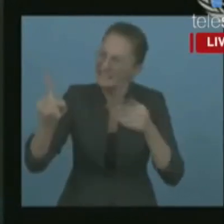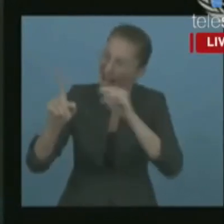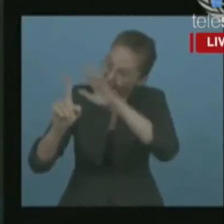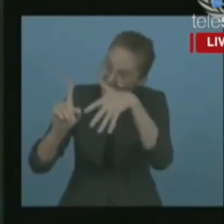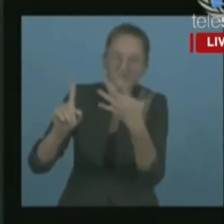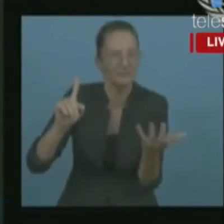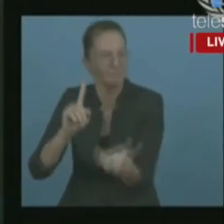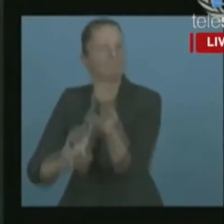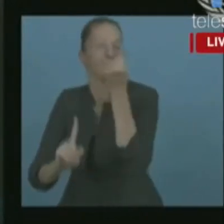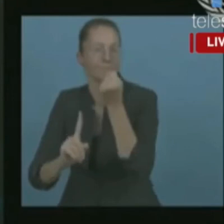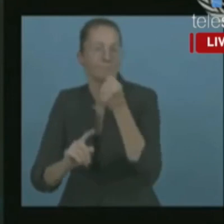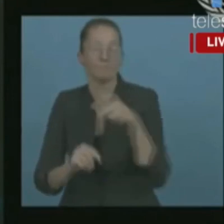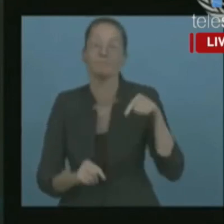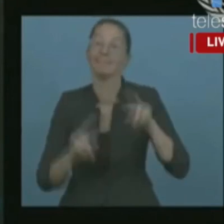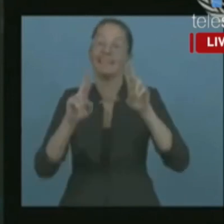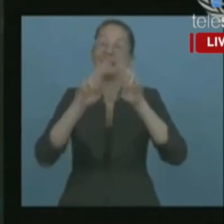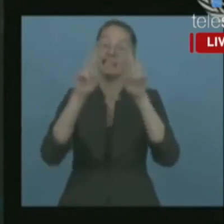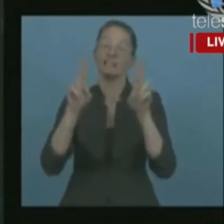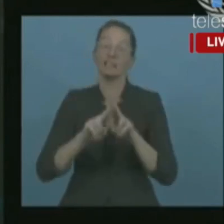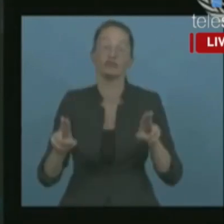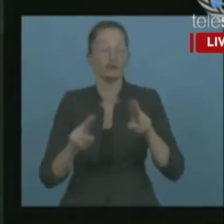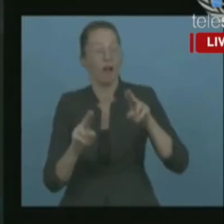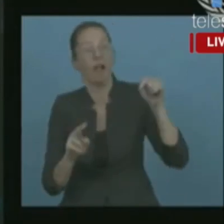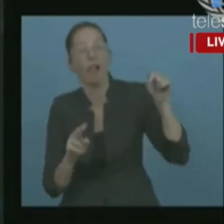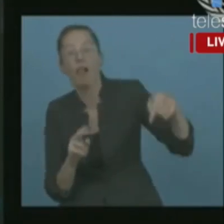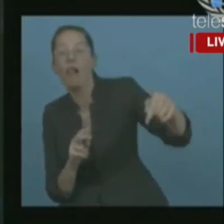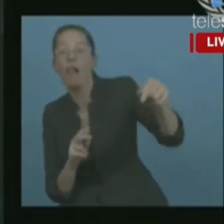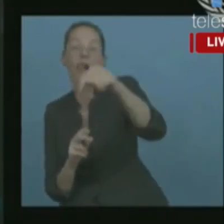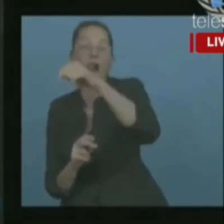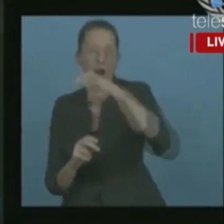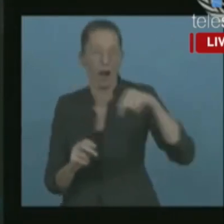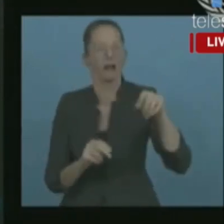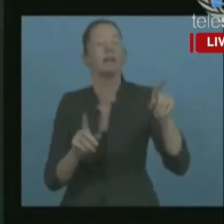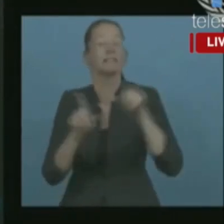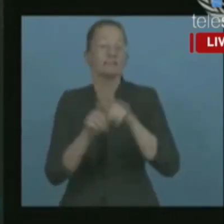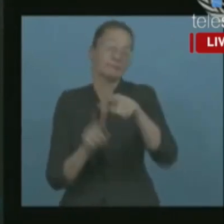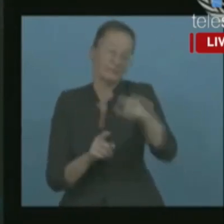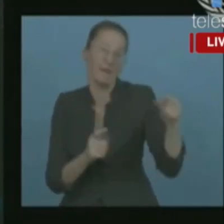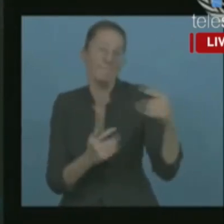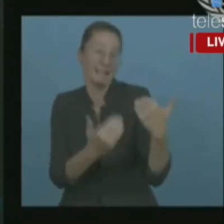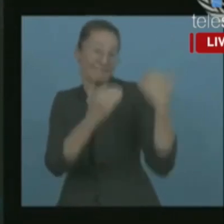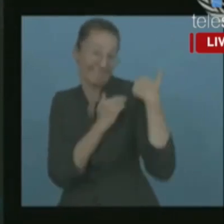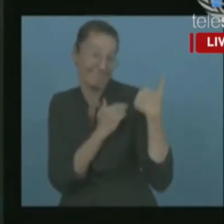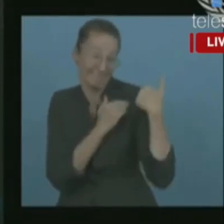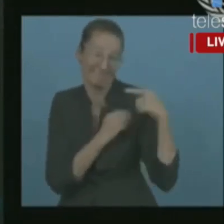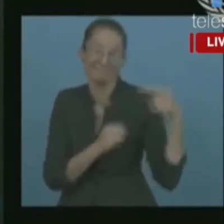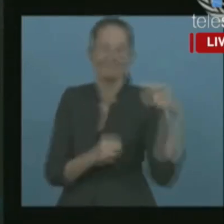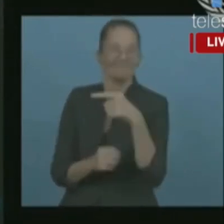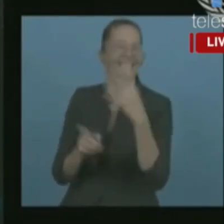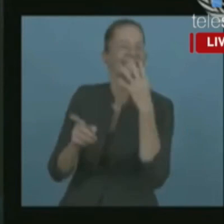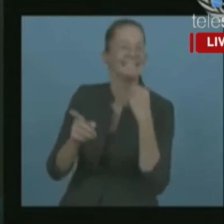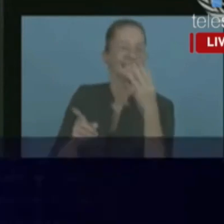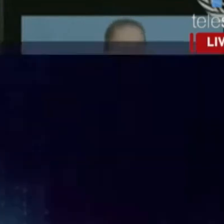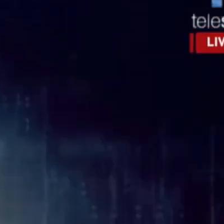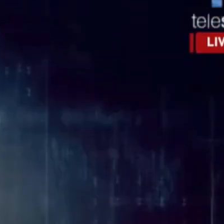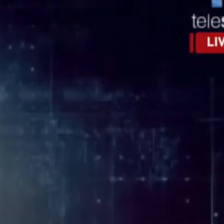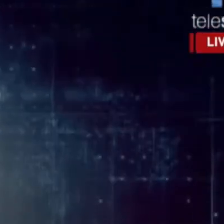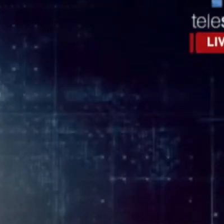regional, and defense, stability, and peace, and create a set of Palestine that will be independent,